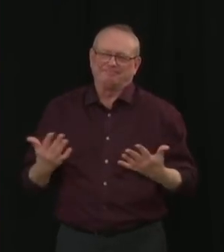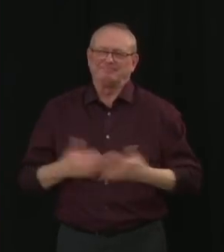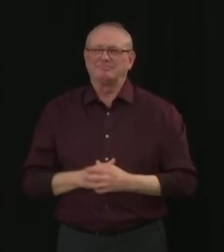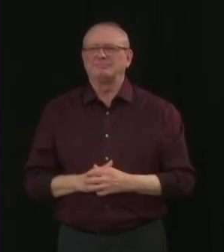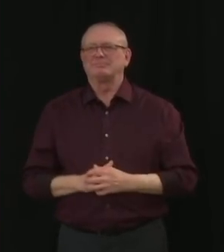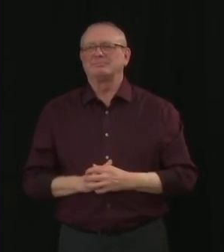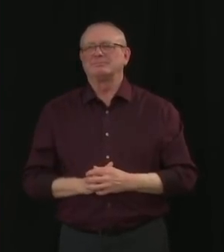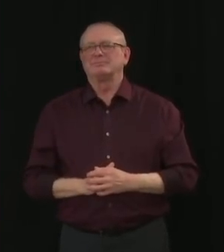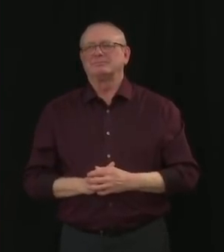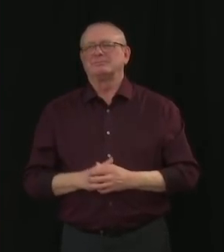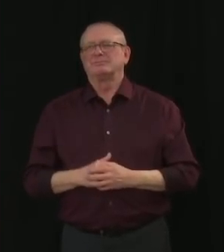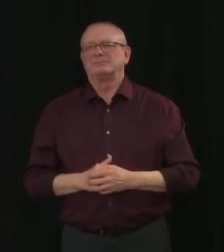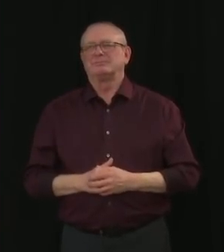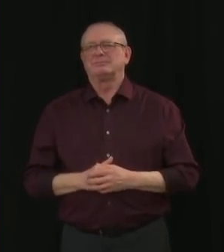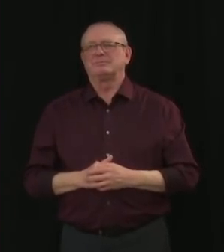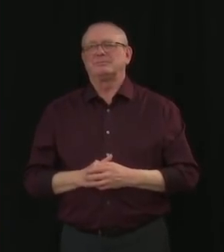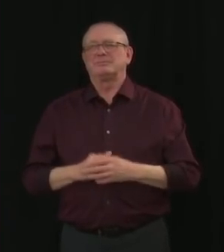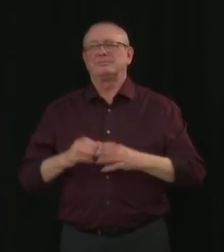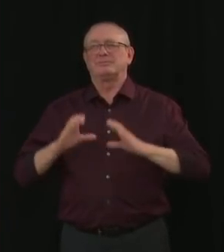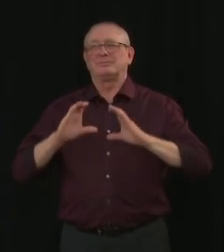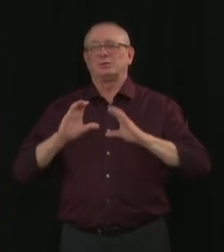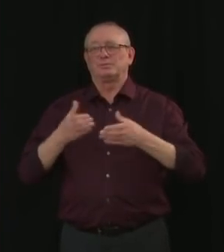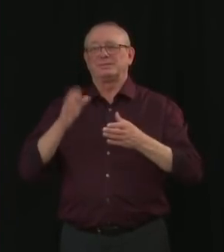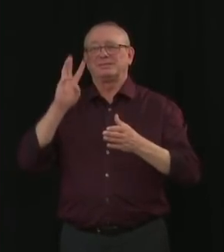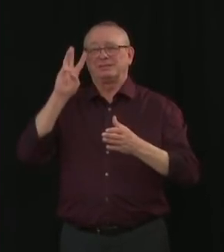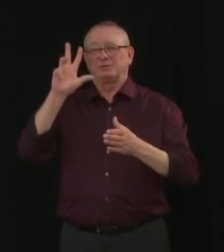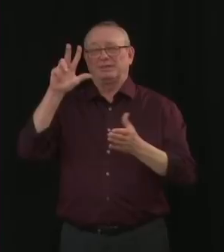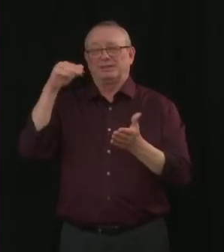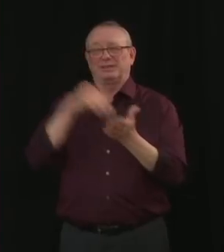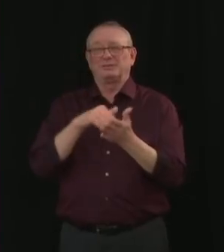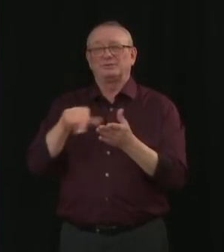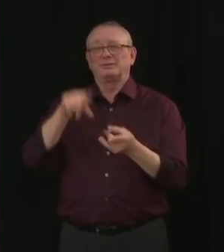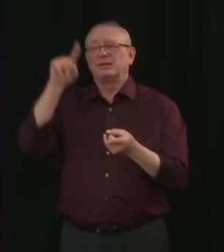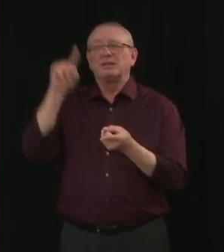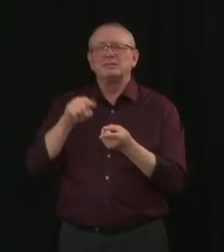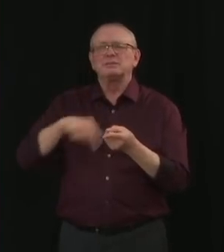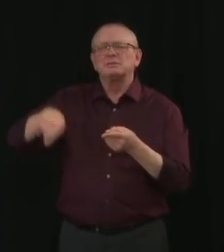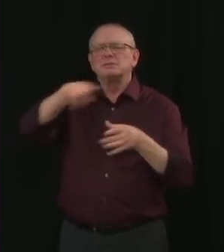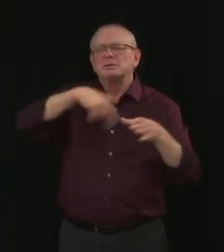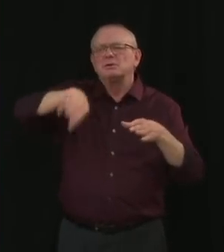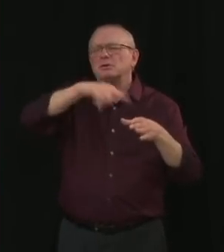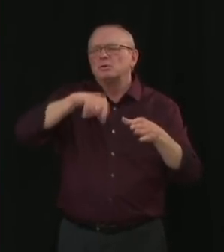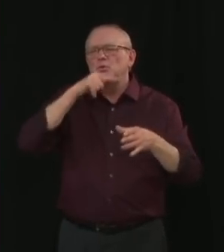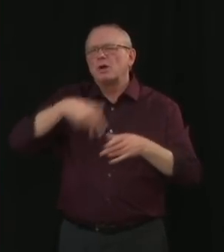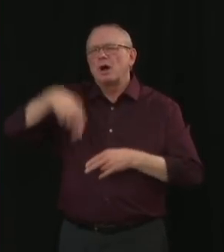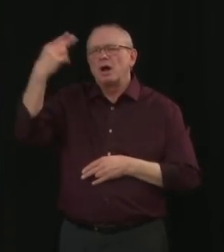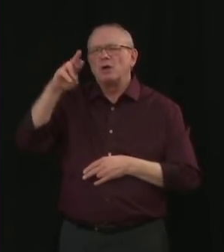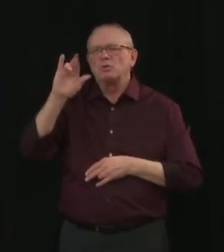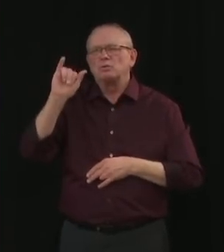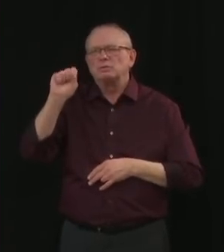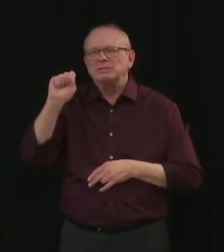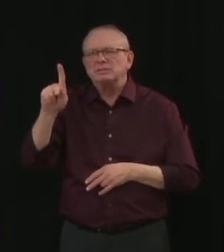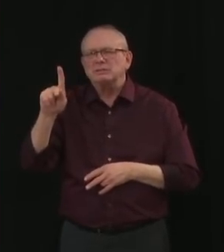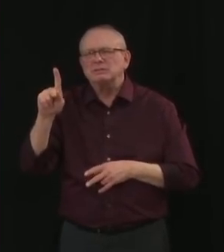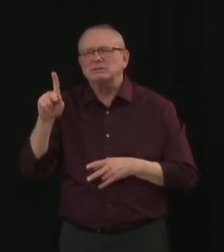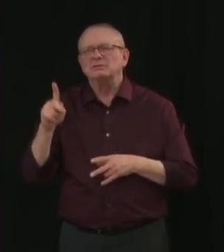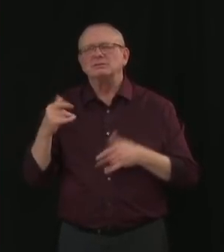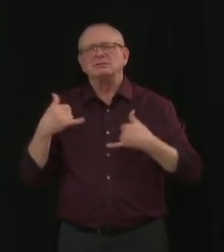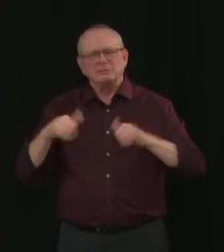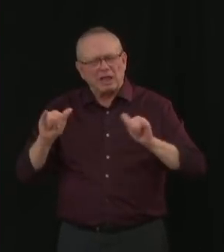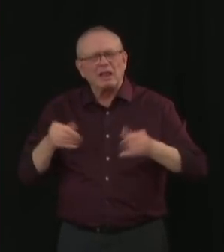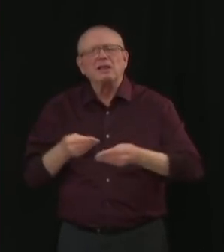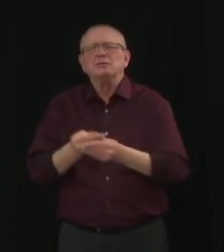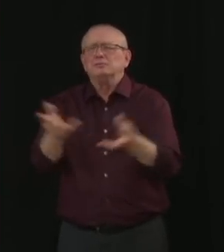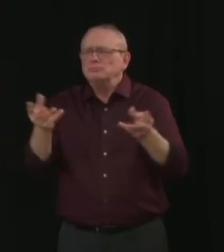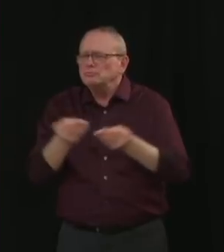Because we're still waiting to start giving first doses to folks who are 75 and older, outside of